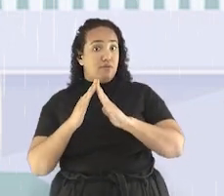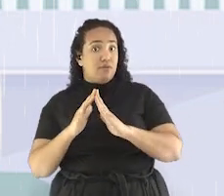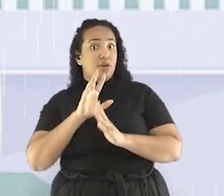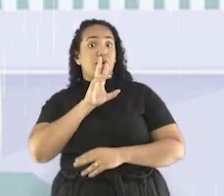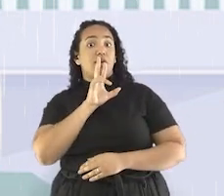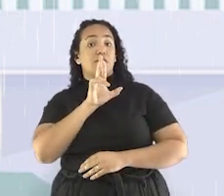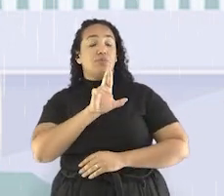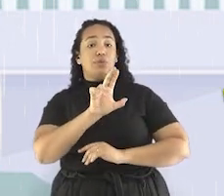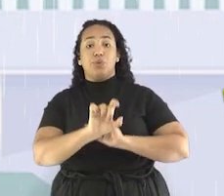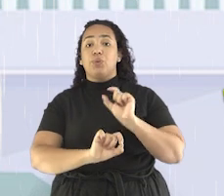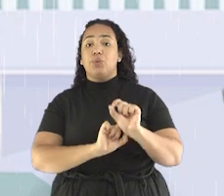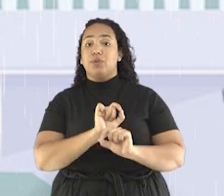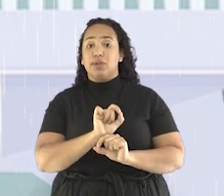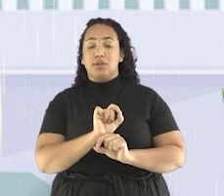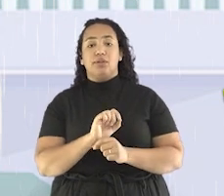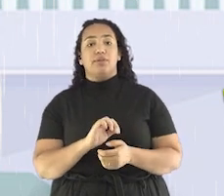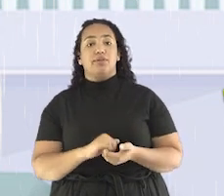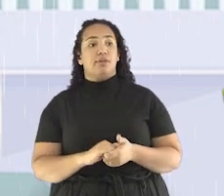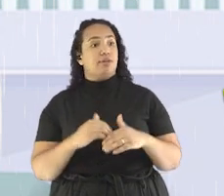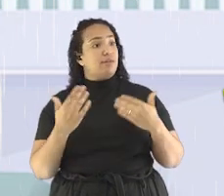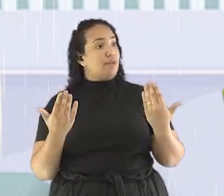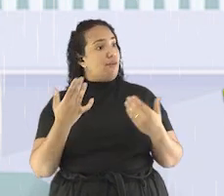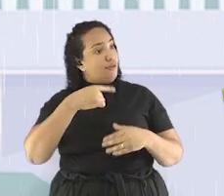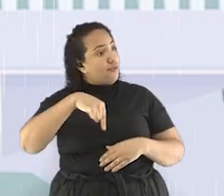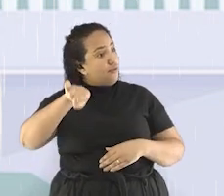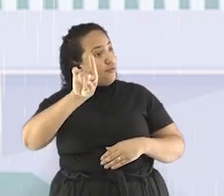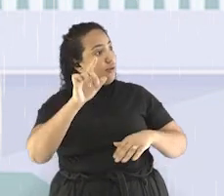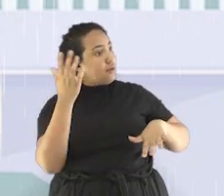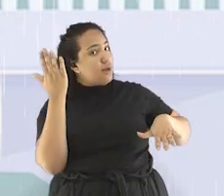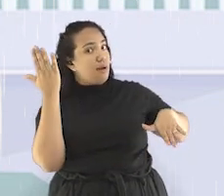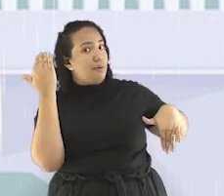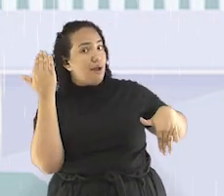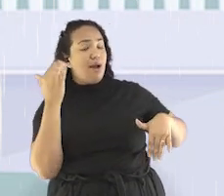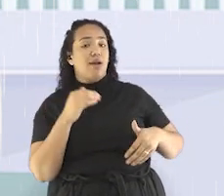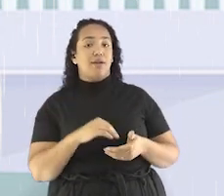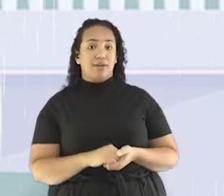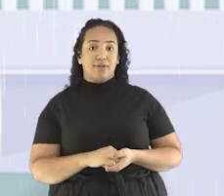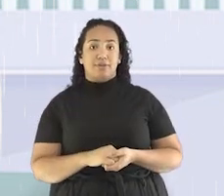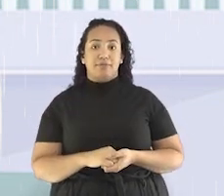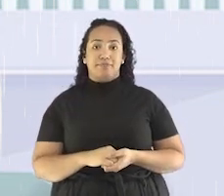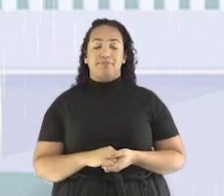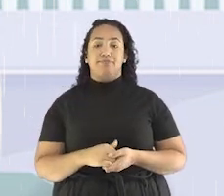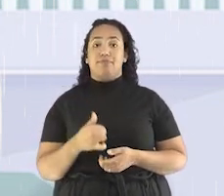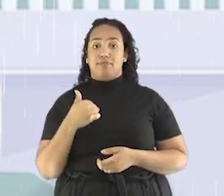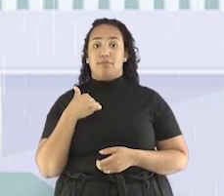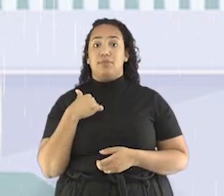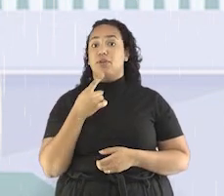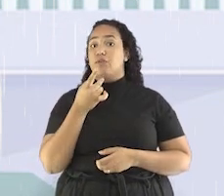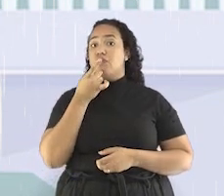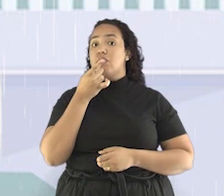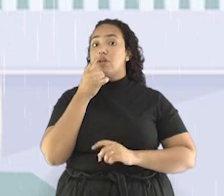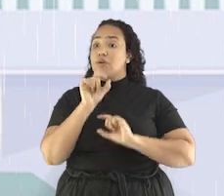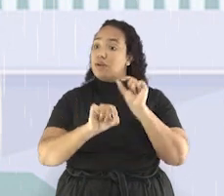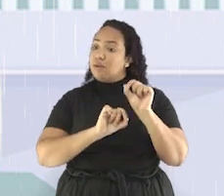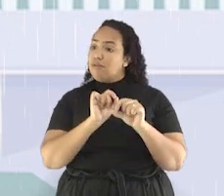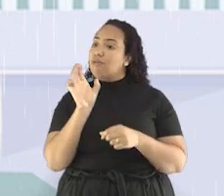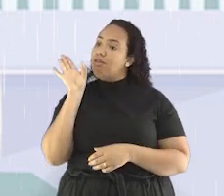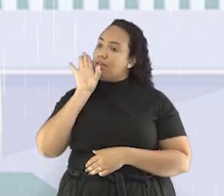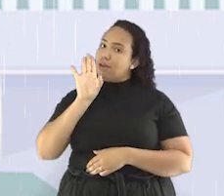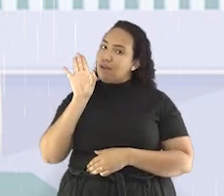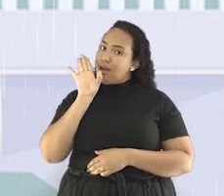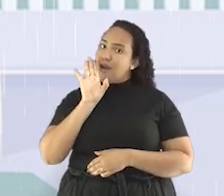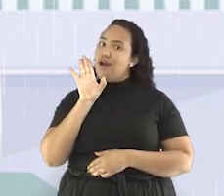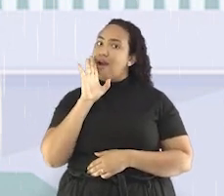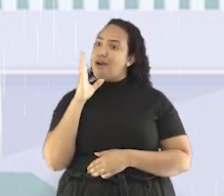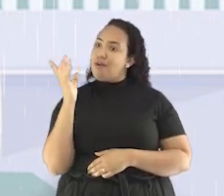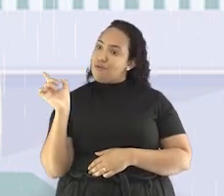minha vizinha, respondeu How about going to the beach? Que tal irmos à praia? Eu disse Sounds good! Let's do